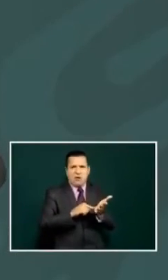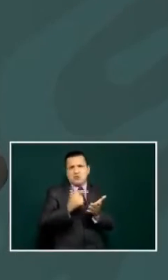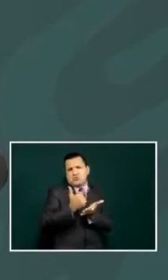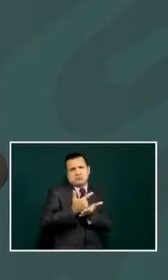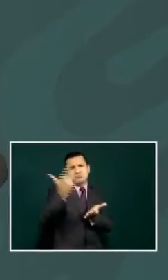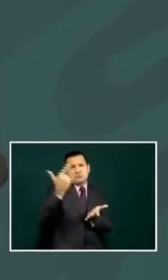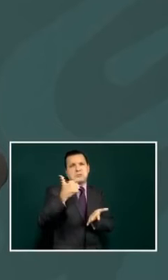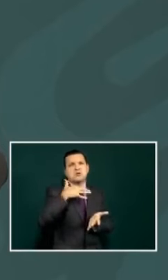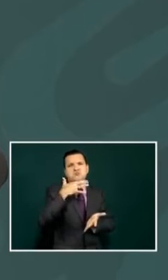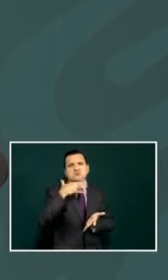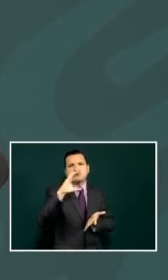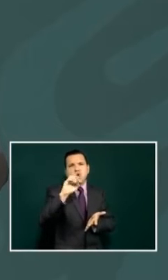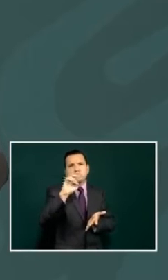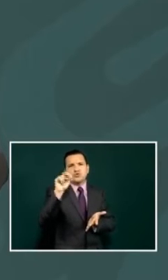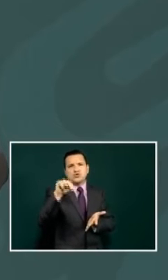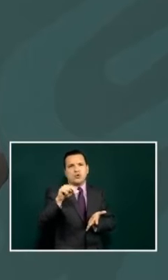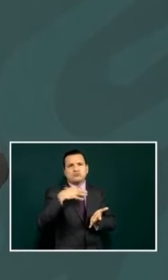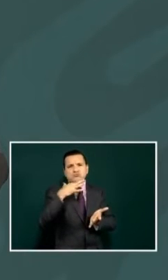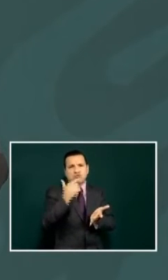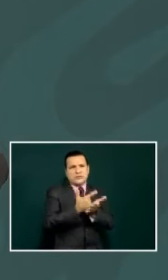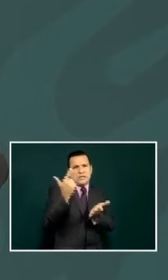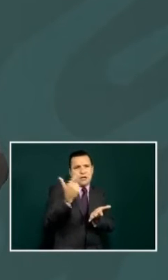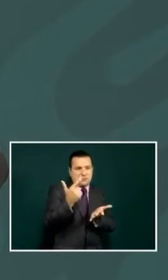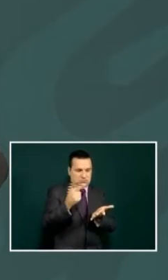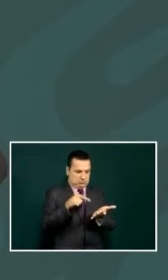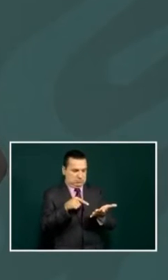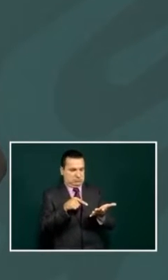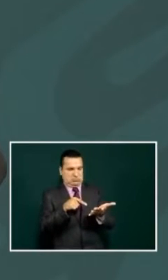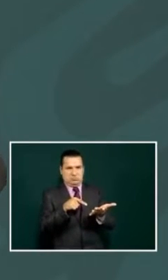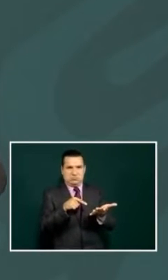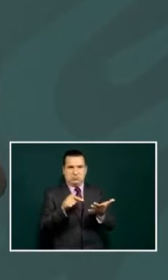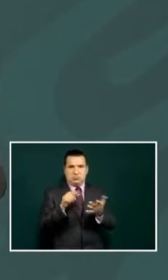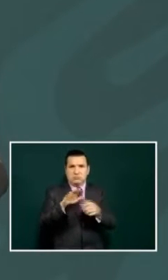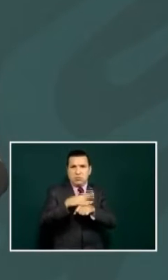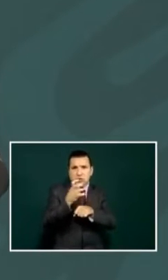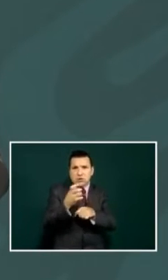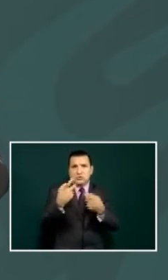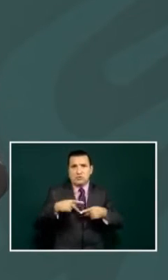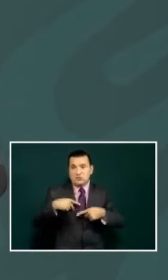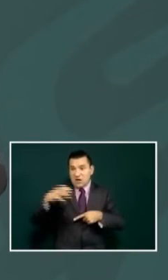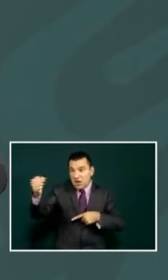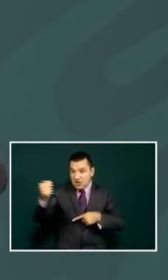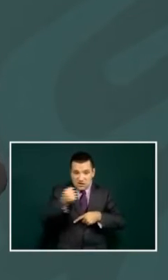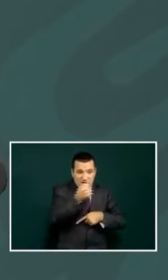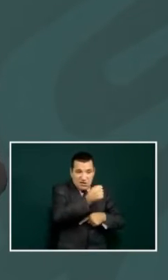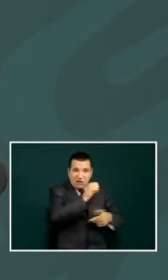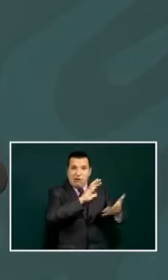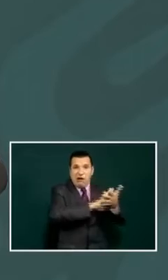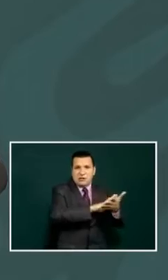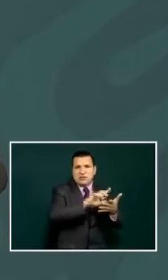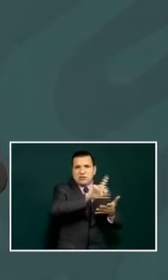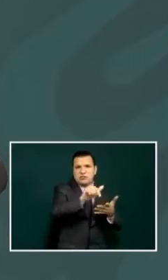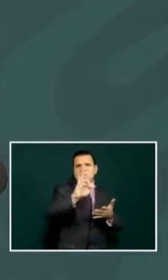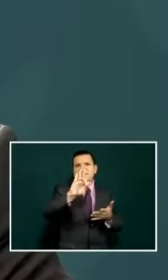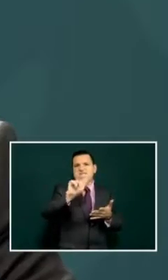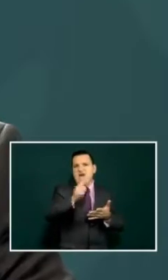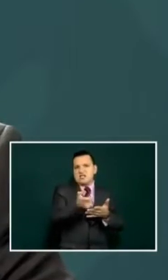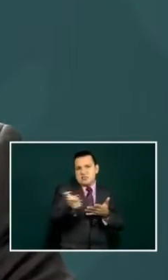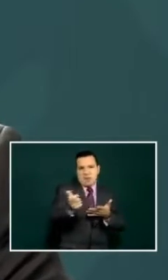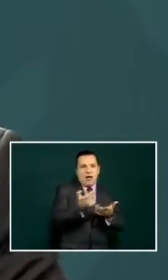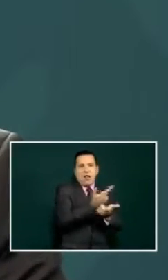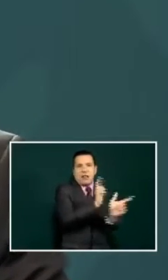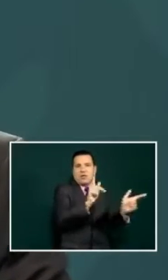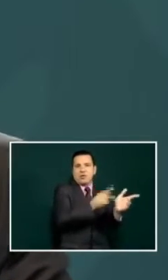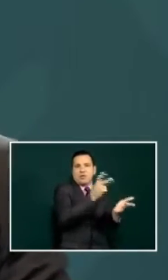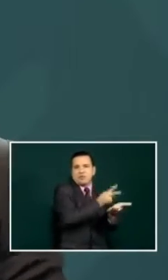grave crime um or corruption to be a grave crime and if they went to jail they could come out with bail